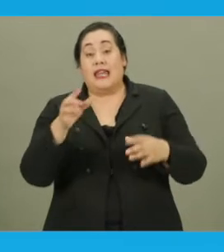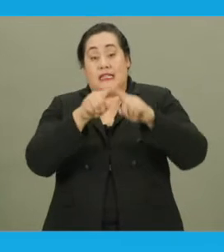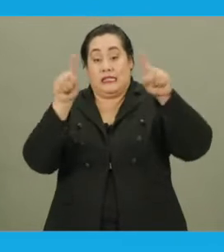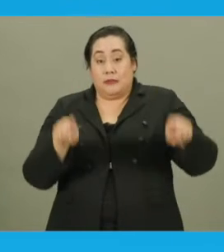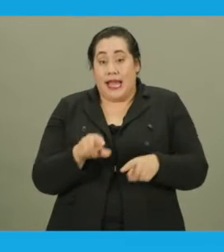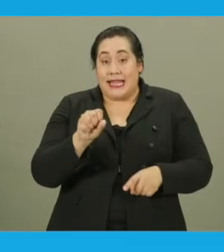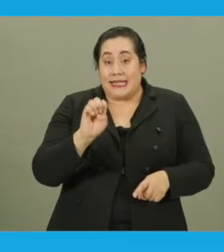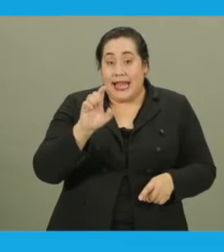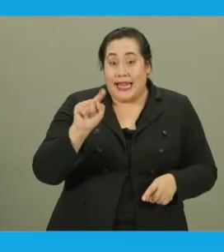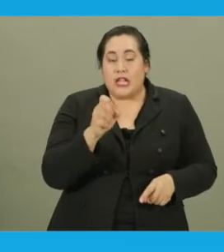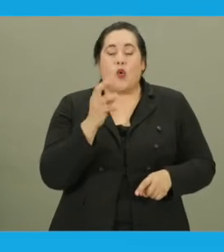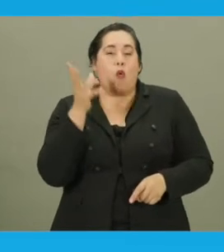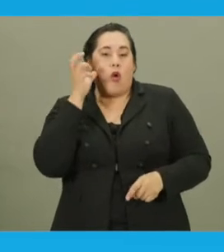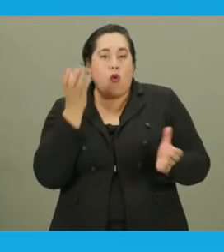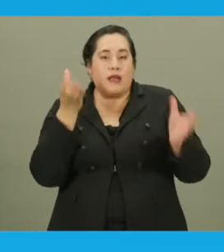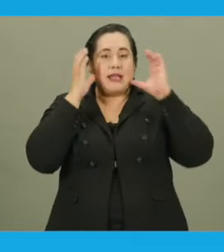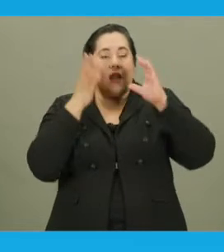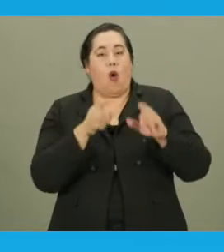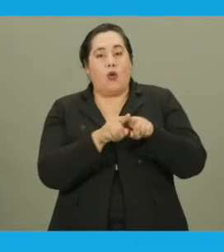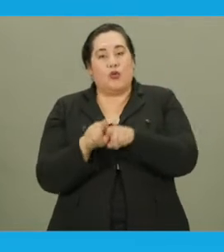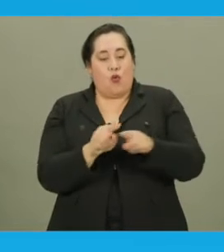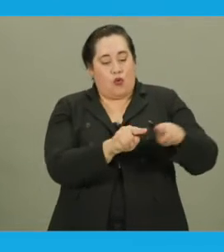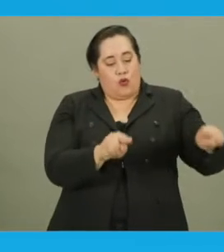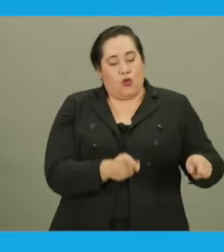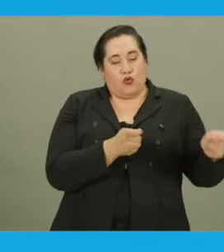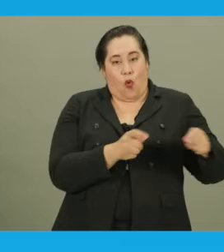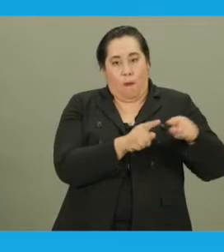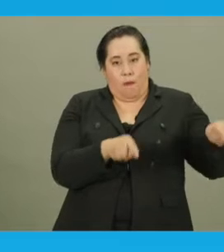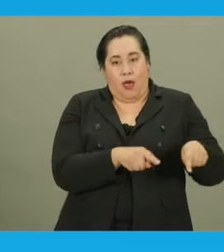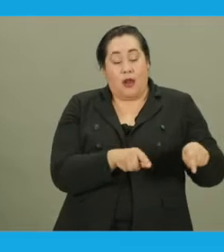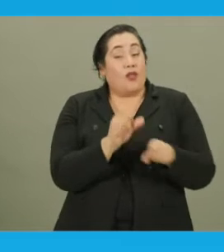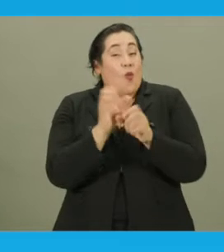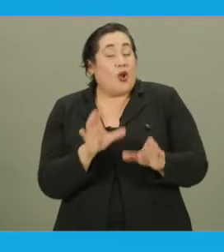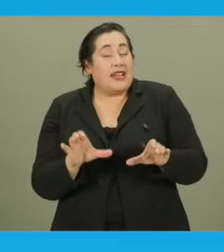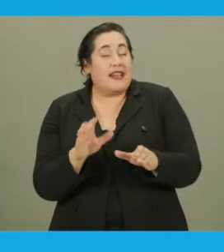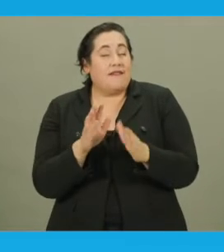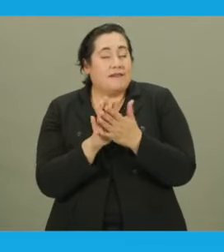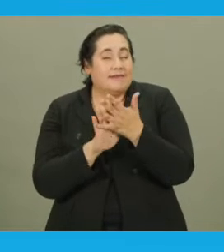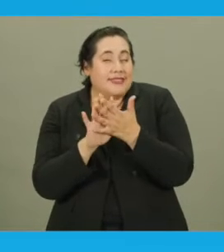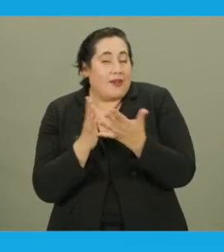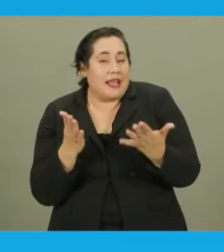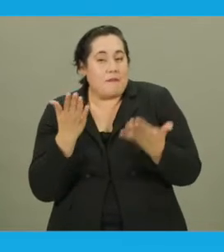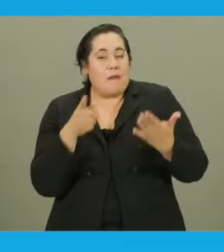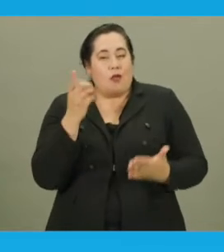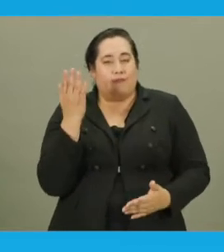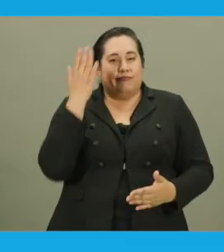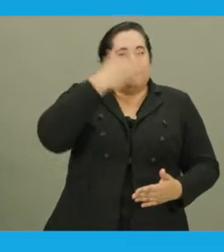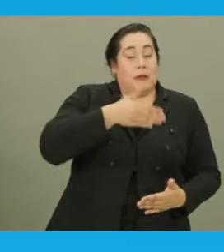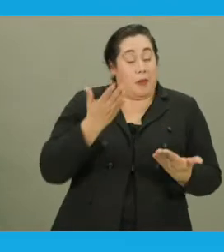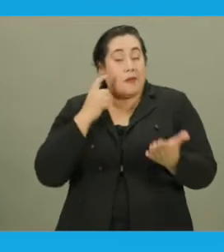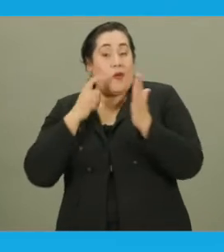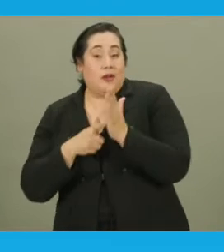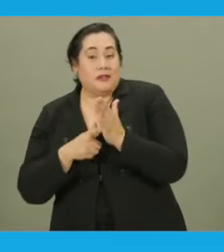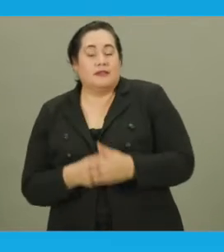the display settings, or the audio headset and control pad. Now the worker also did some very subtle things that you may or